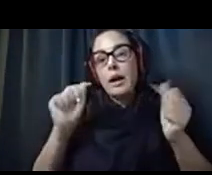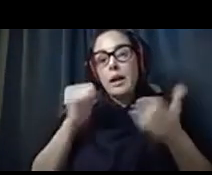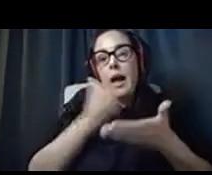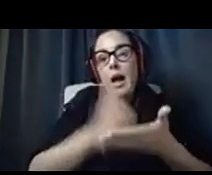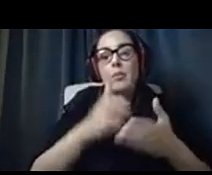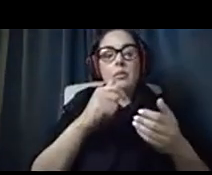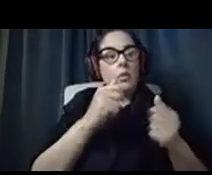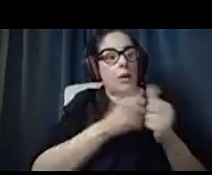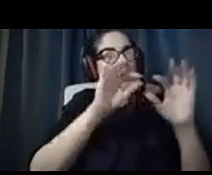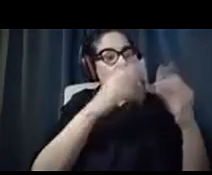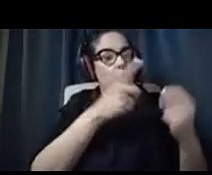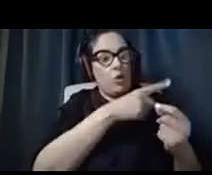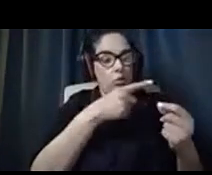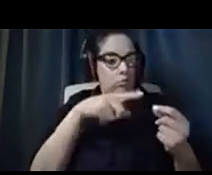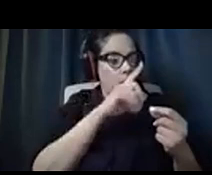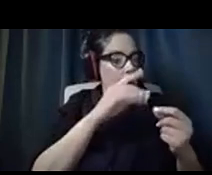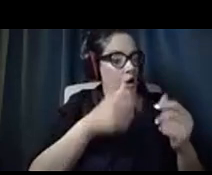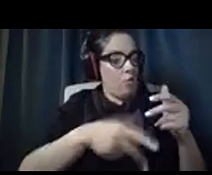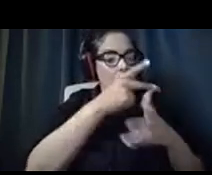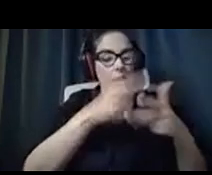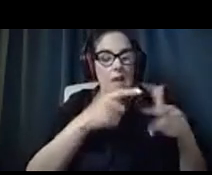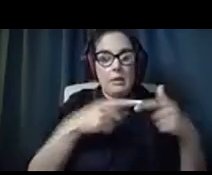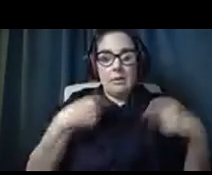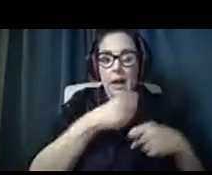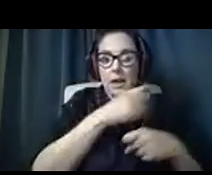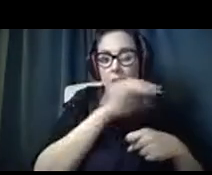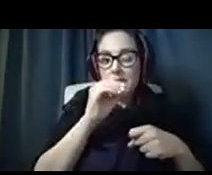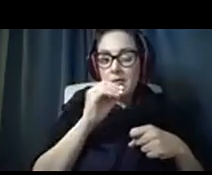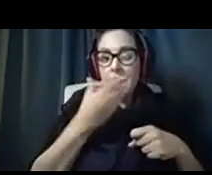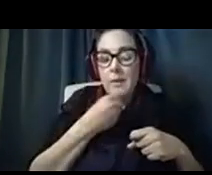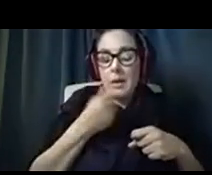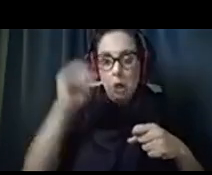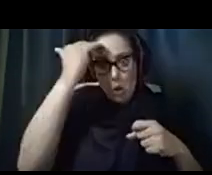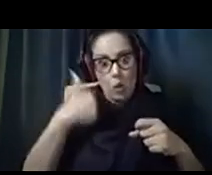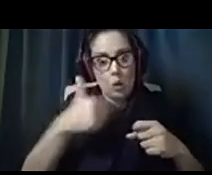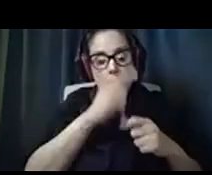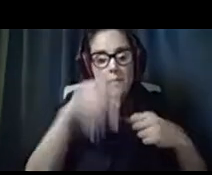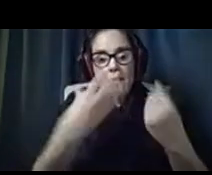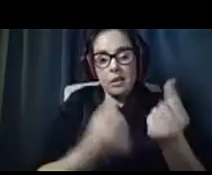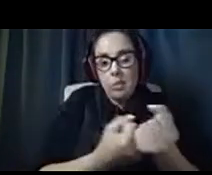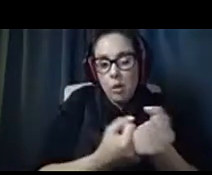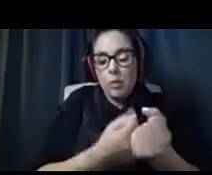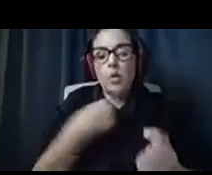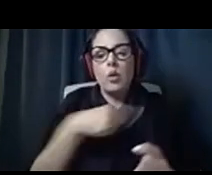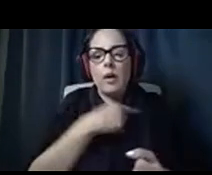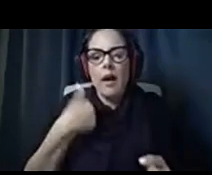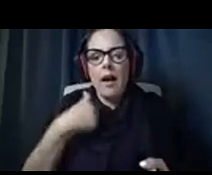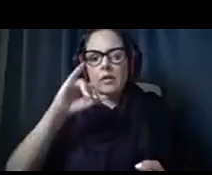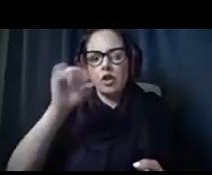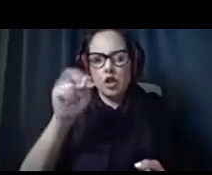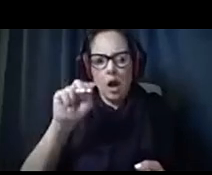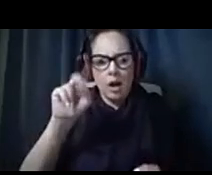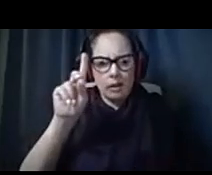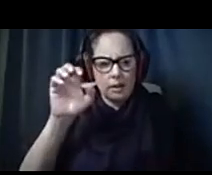languages of Spanish and Vietnamese could know we can provide that support. And we have John Decker here,